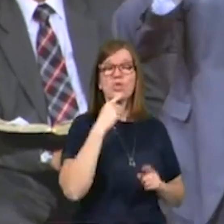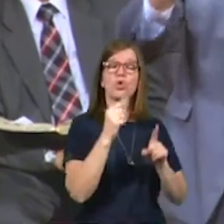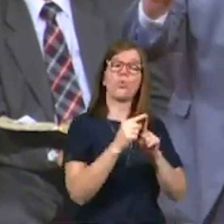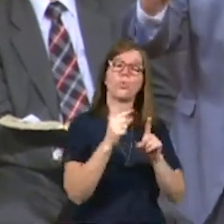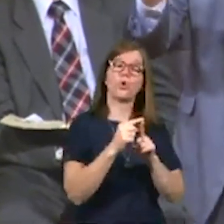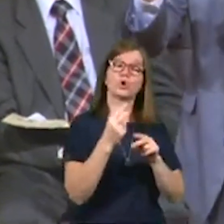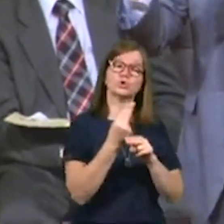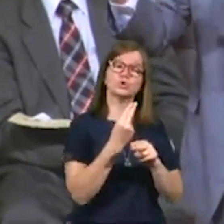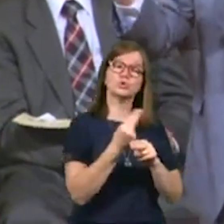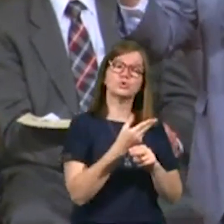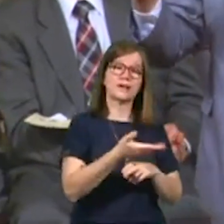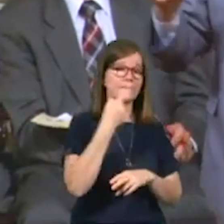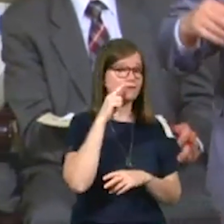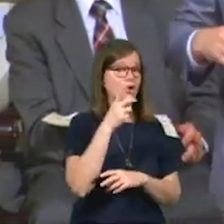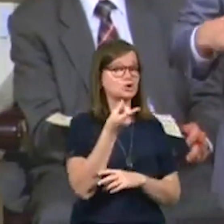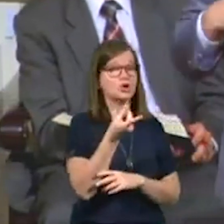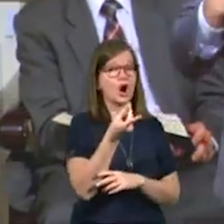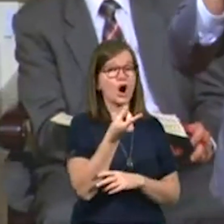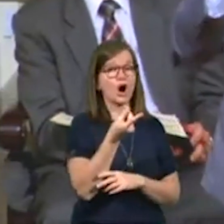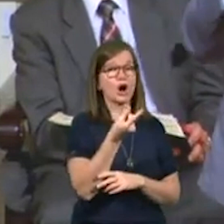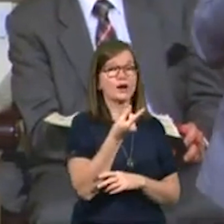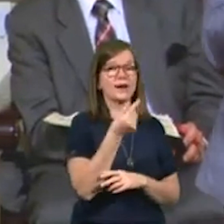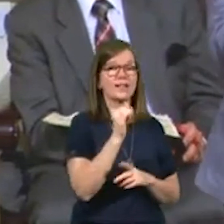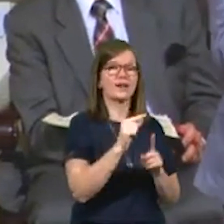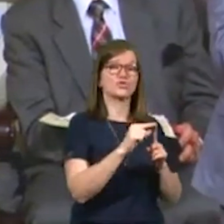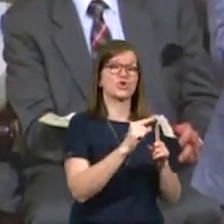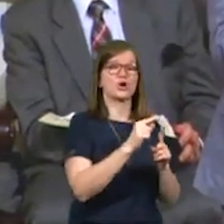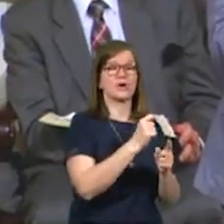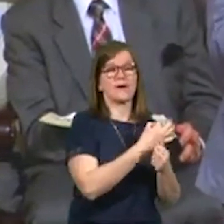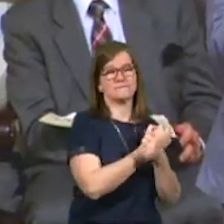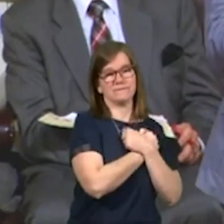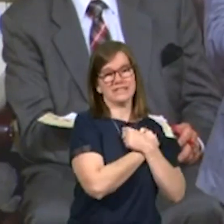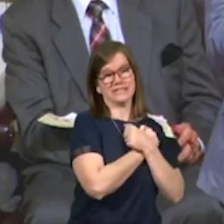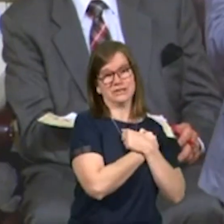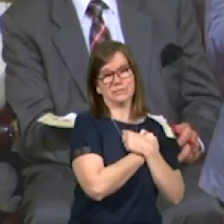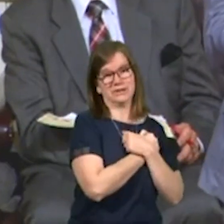the word that's used there for dog, it's, it's a term of endearment.